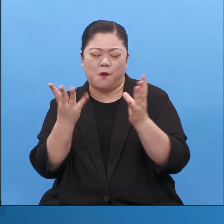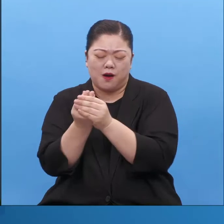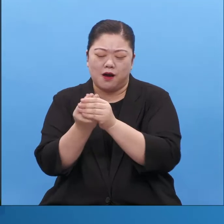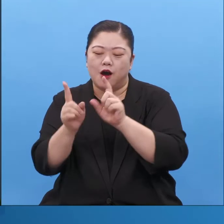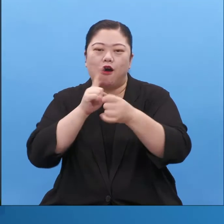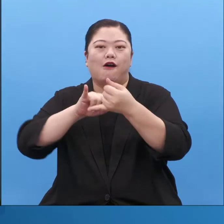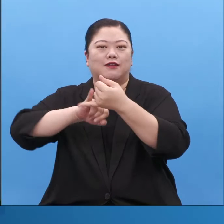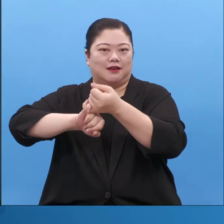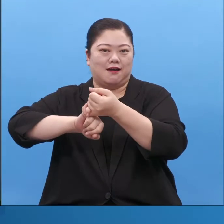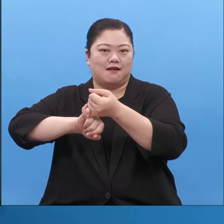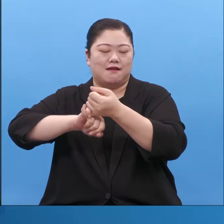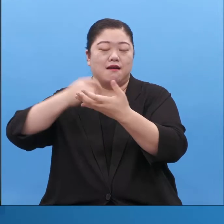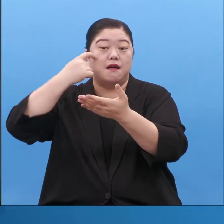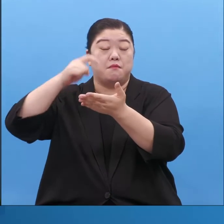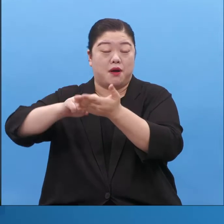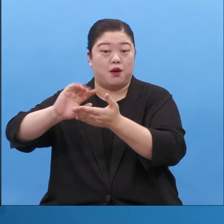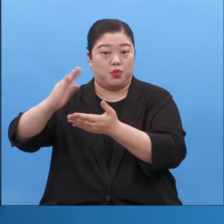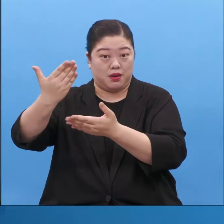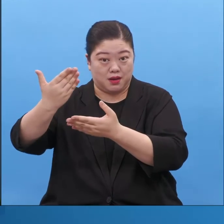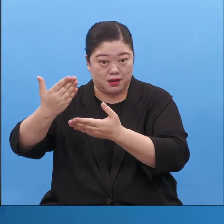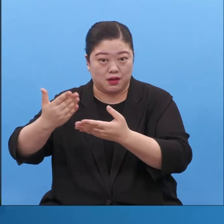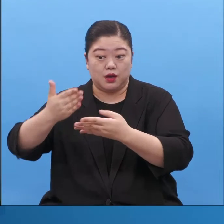And then what follows is the absolute covenant.